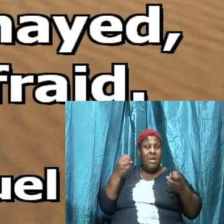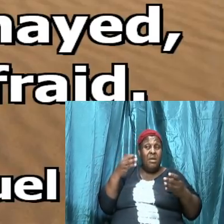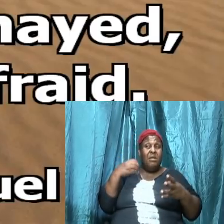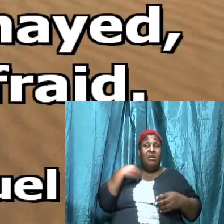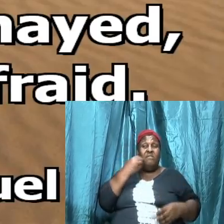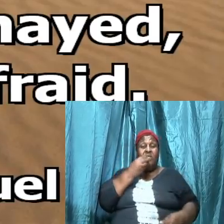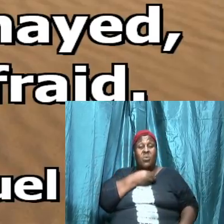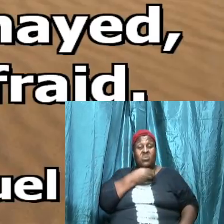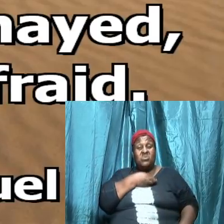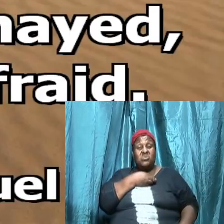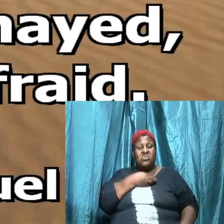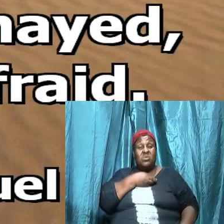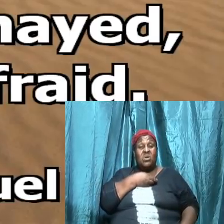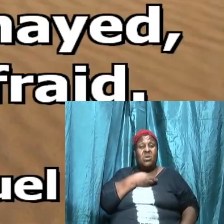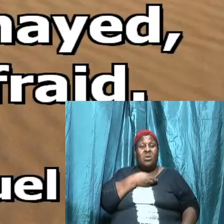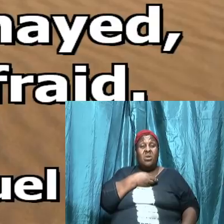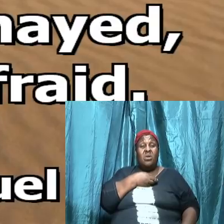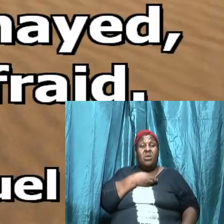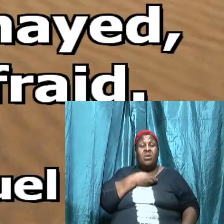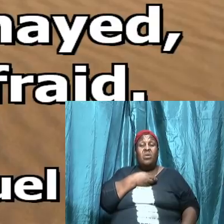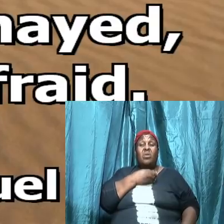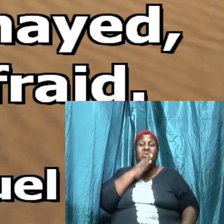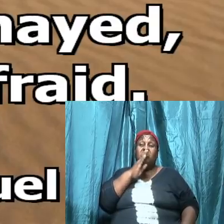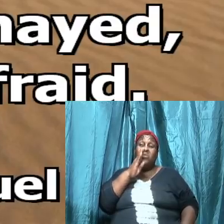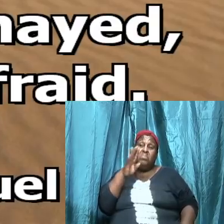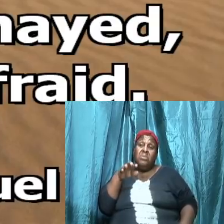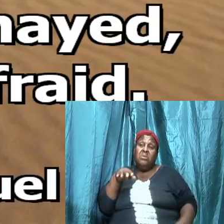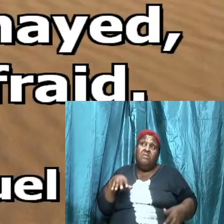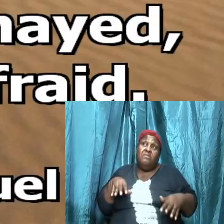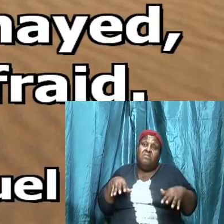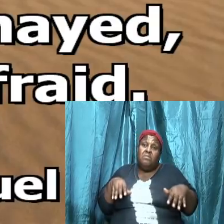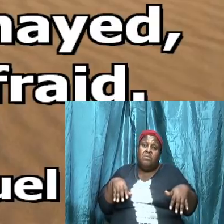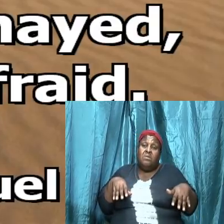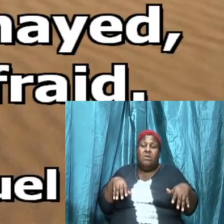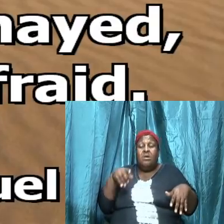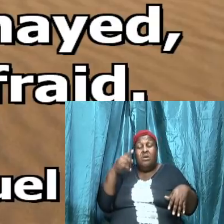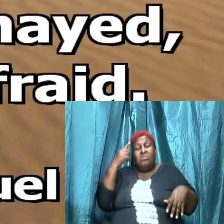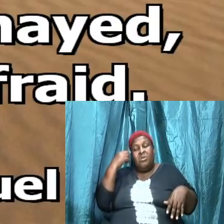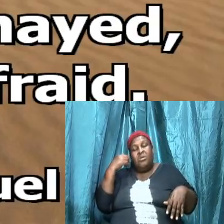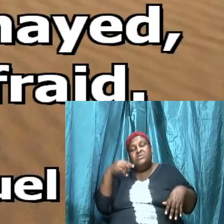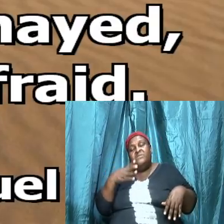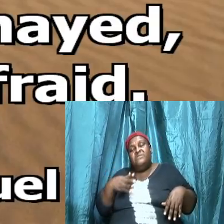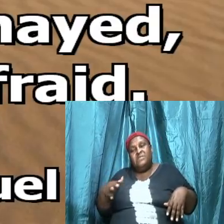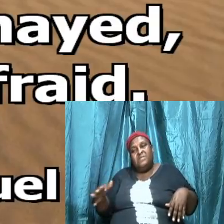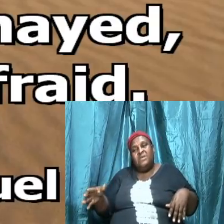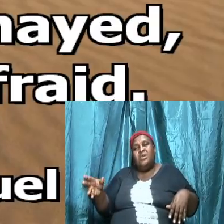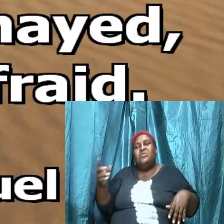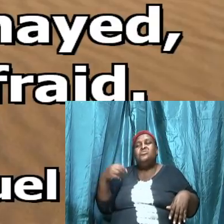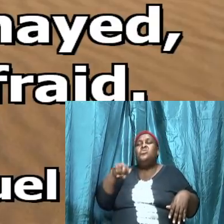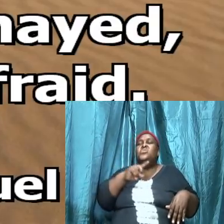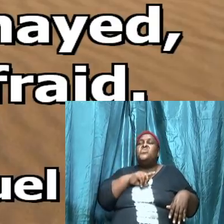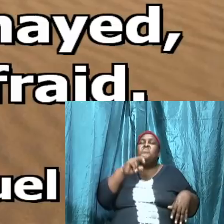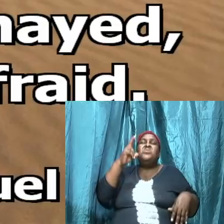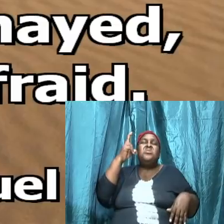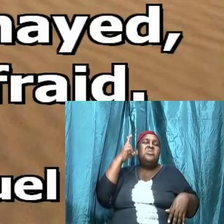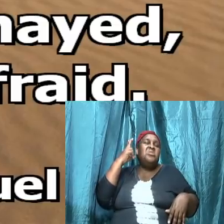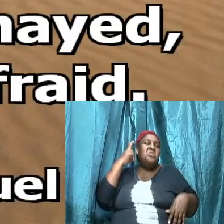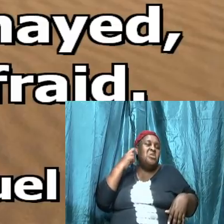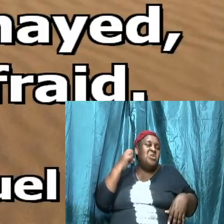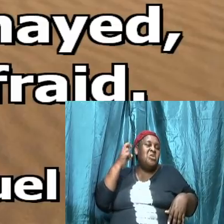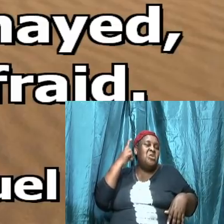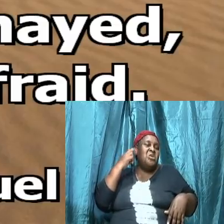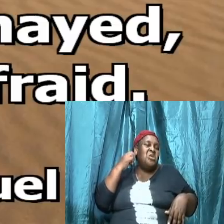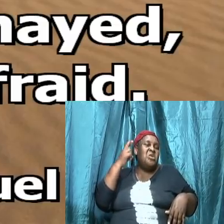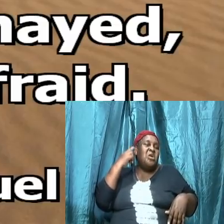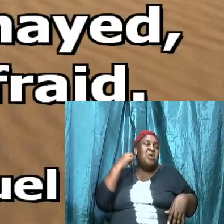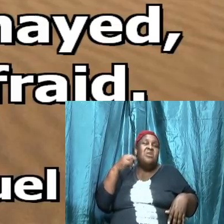us are going to be immobilized because of the things that we hear are the things that we